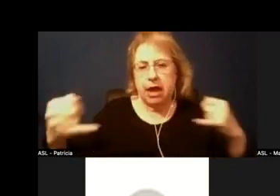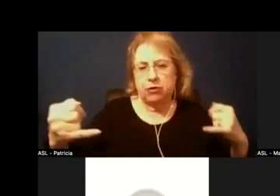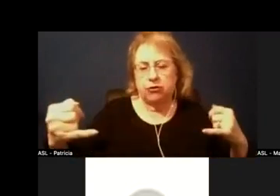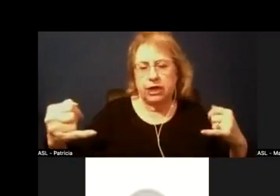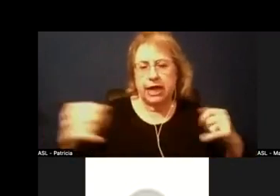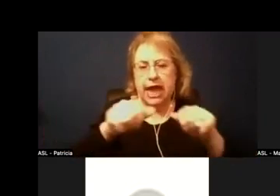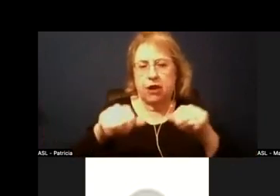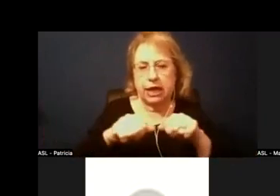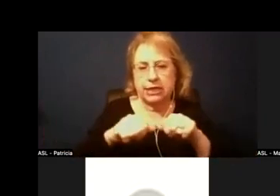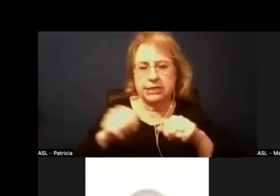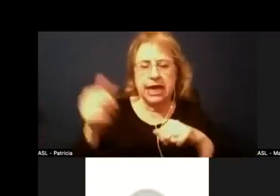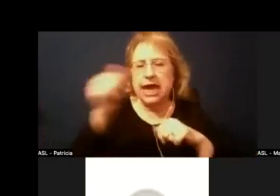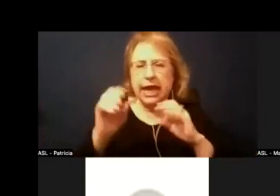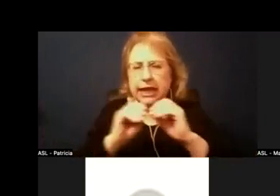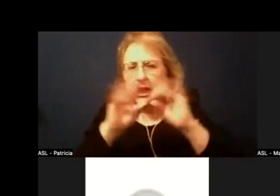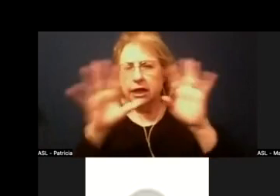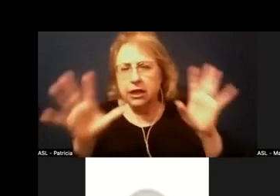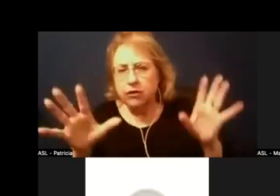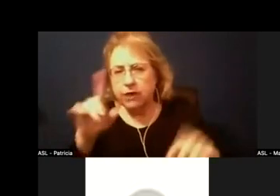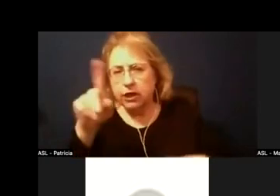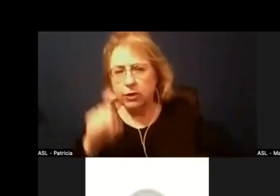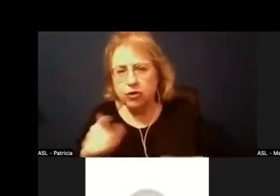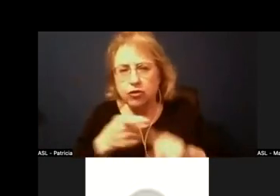thank you are there any clarifying questions on the board